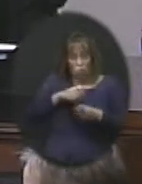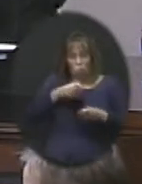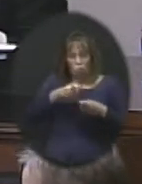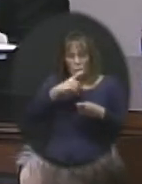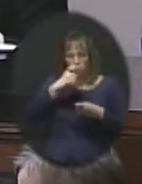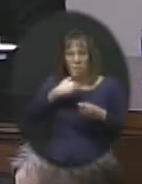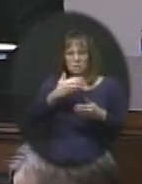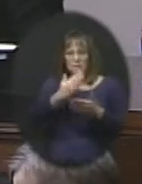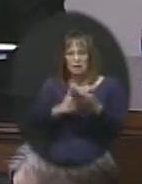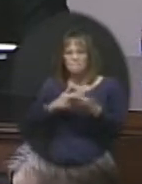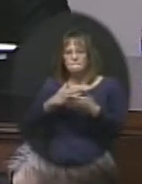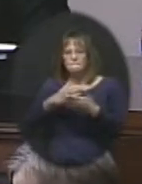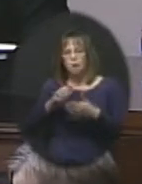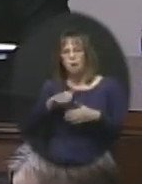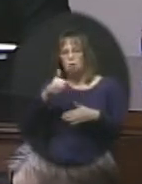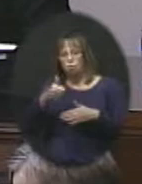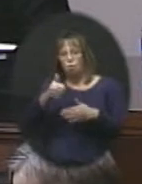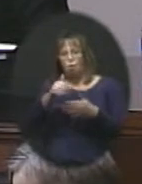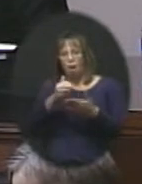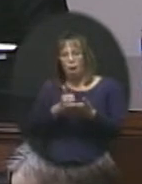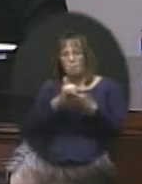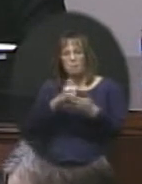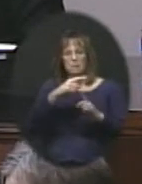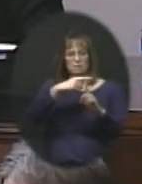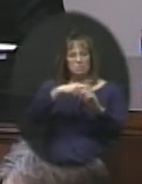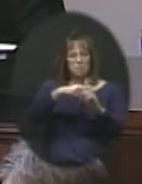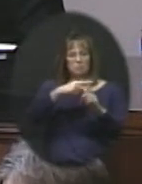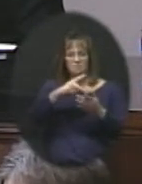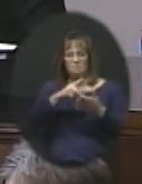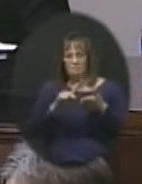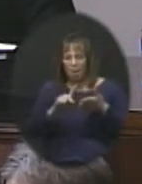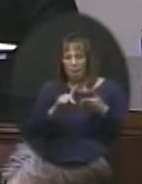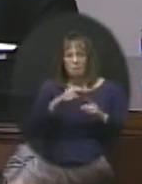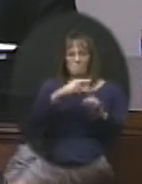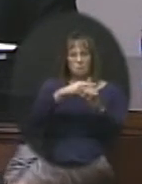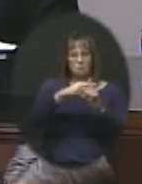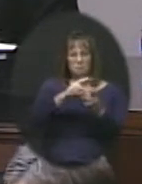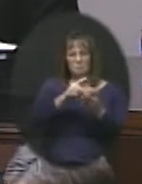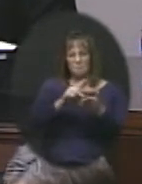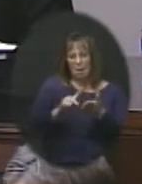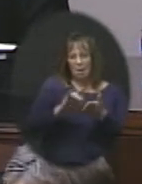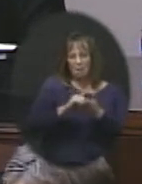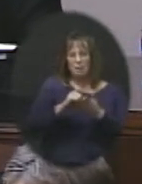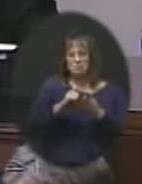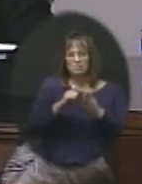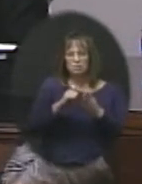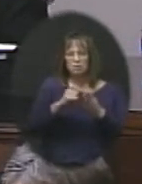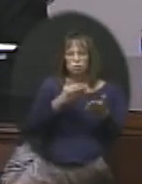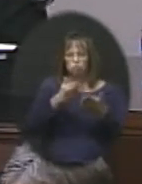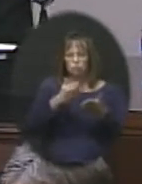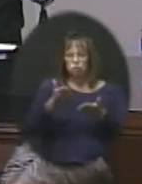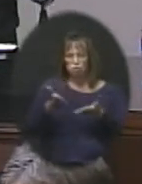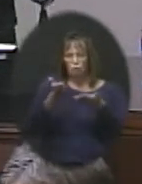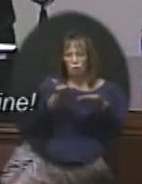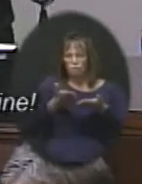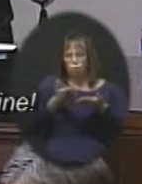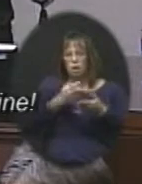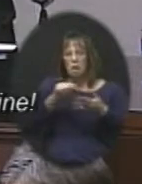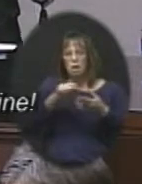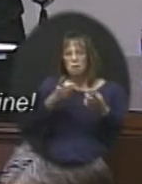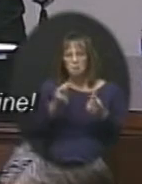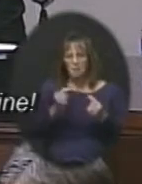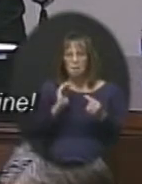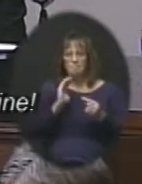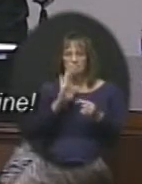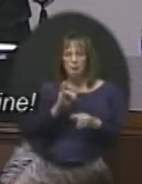because we have some outside help, is positive pay. Positive pay is a service that's actually offered to us and performed by